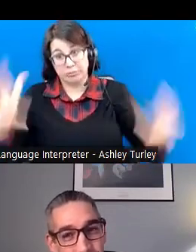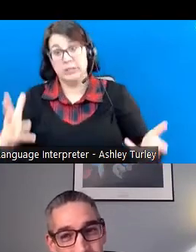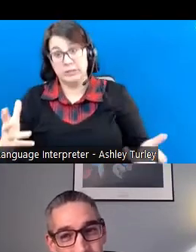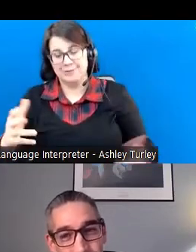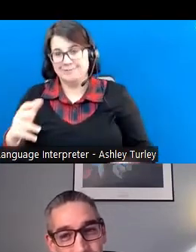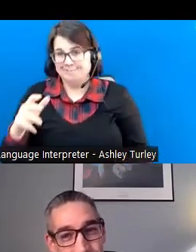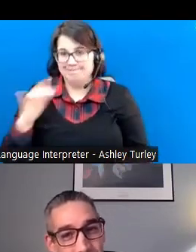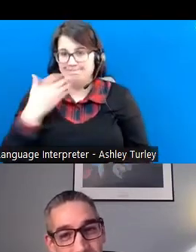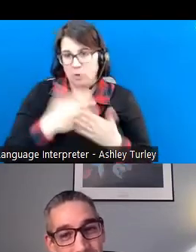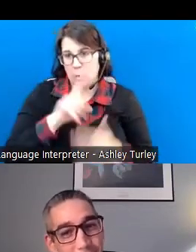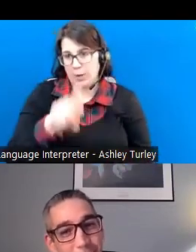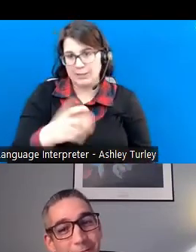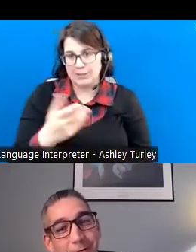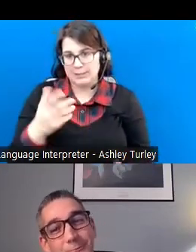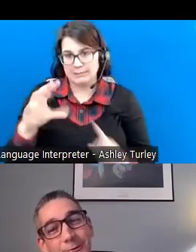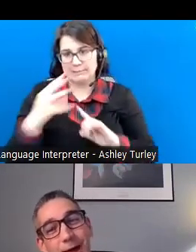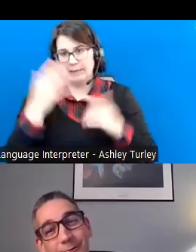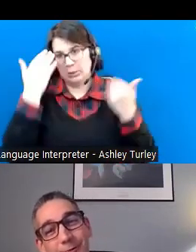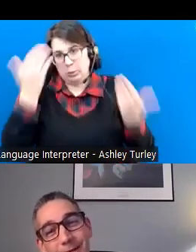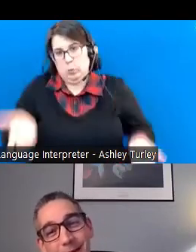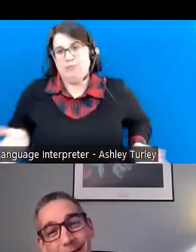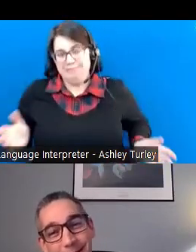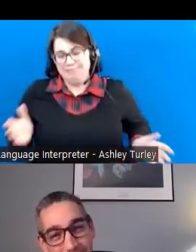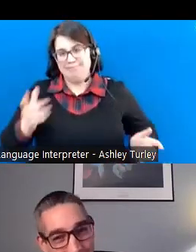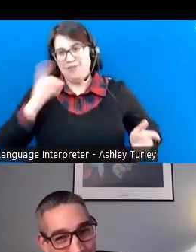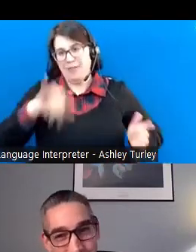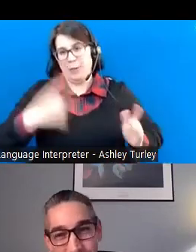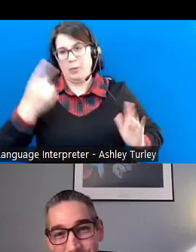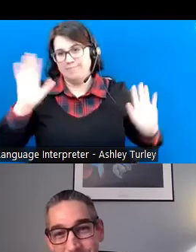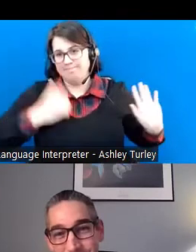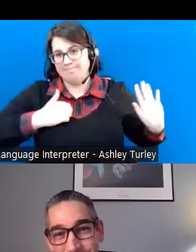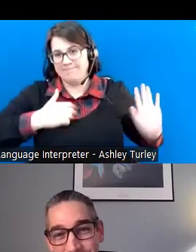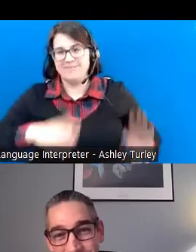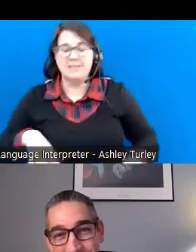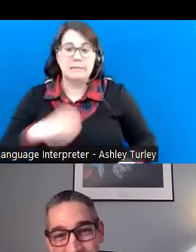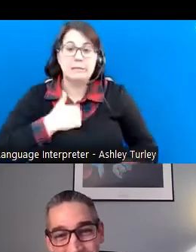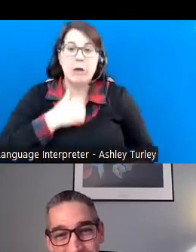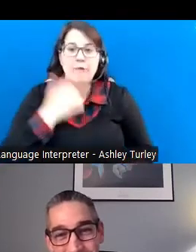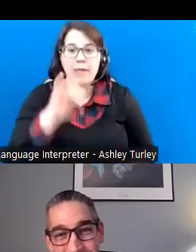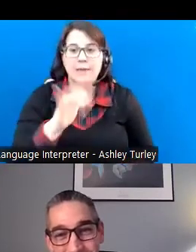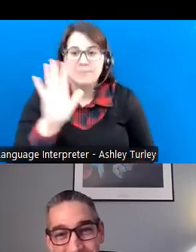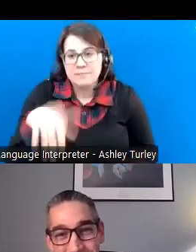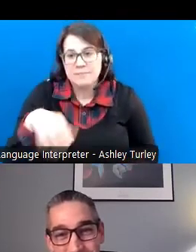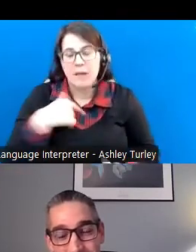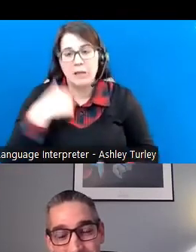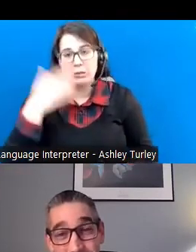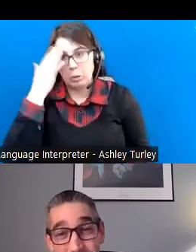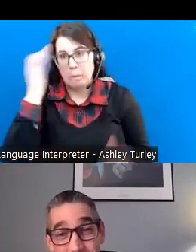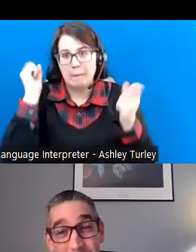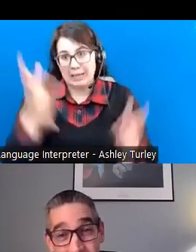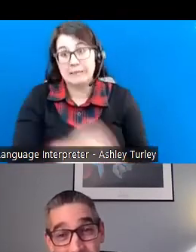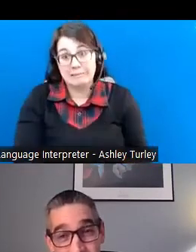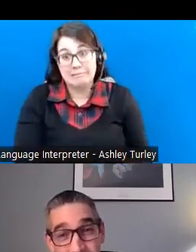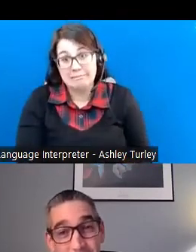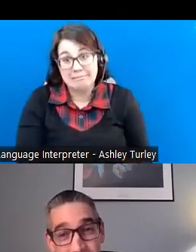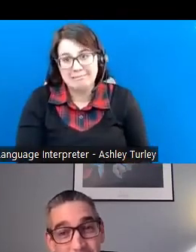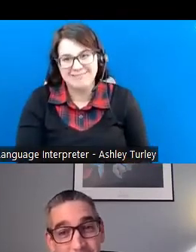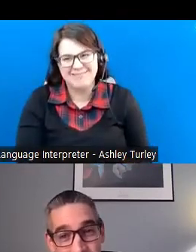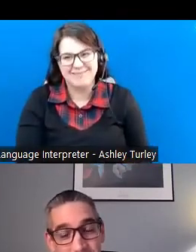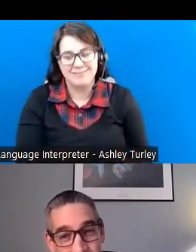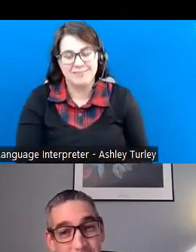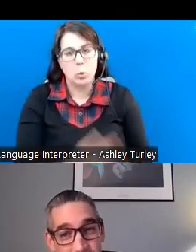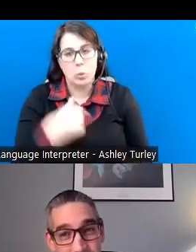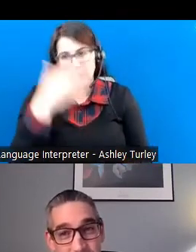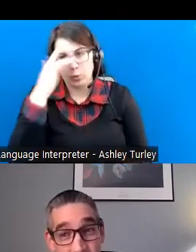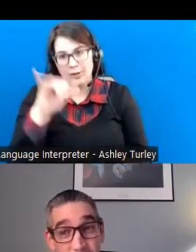That's a good question. You're putting me on the spot, and I do not have enough for that one, Roxanne. Okay. I'm sorry about that. Well, I just know it's a lot. I mean, we know this to be